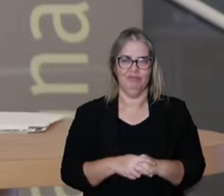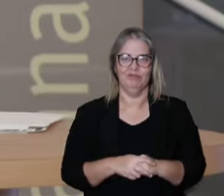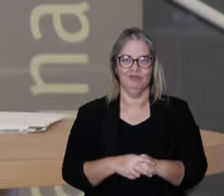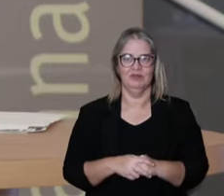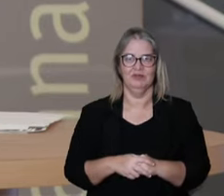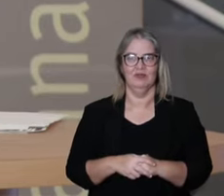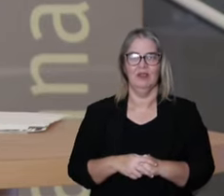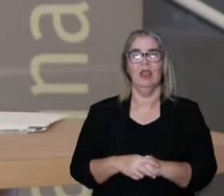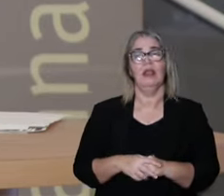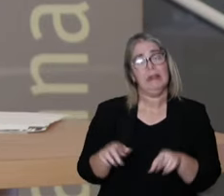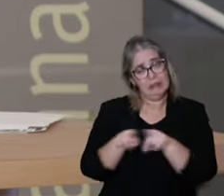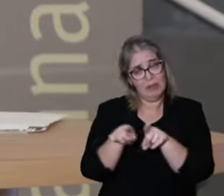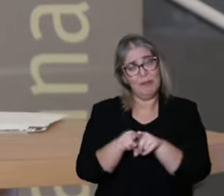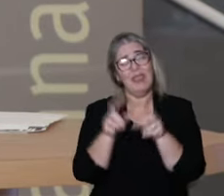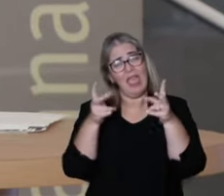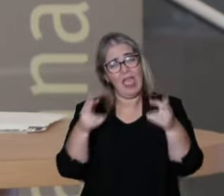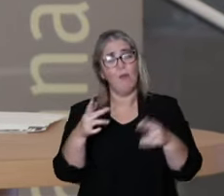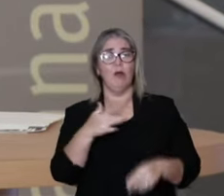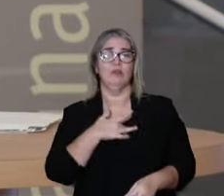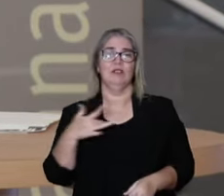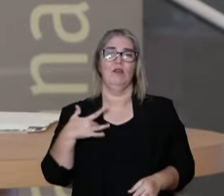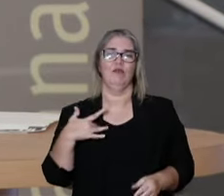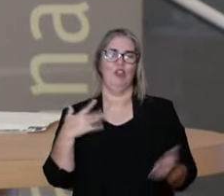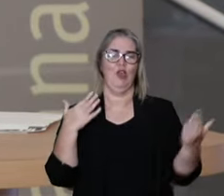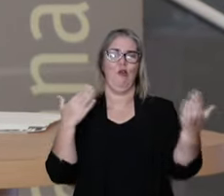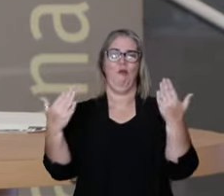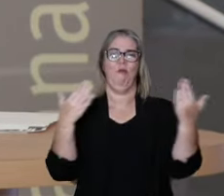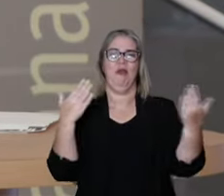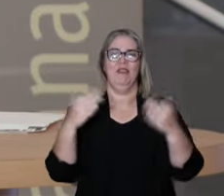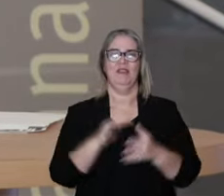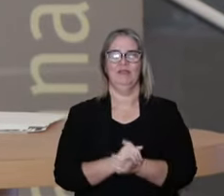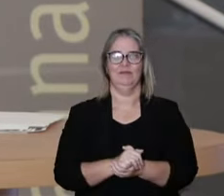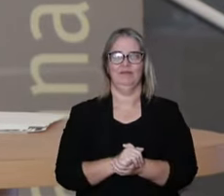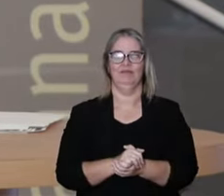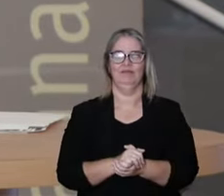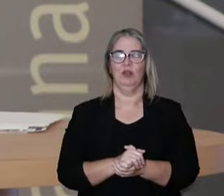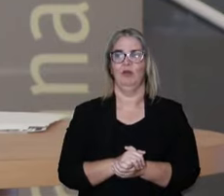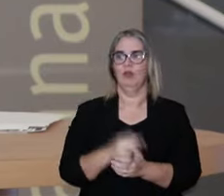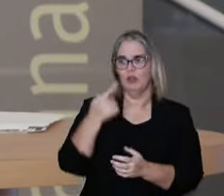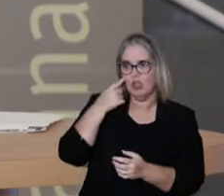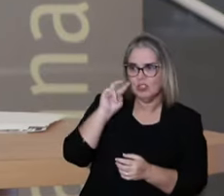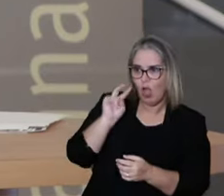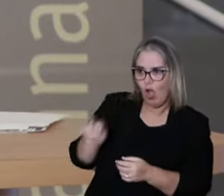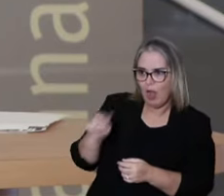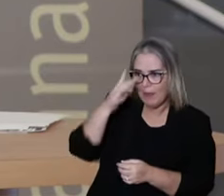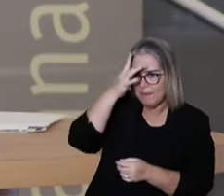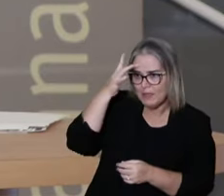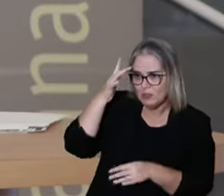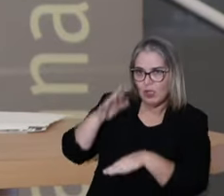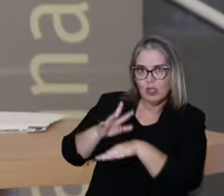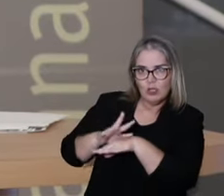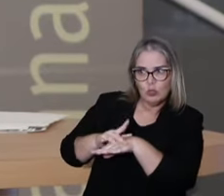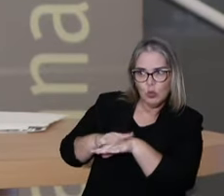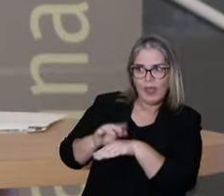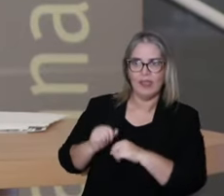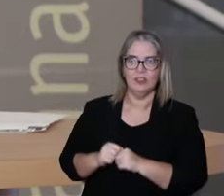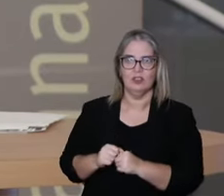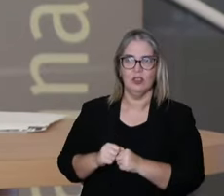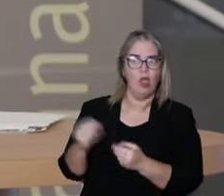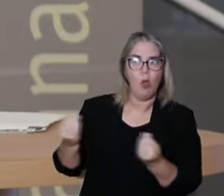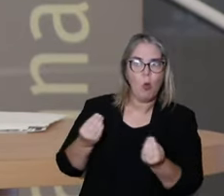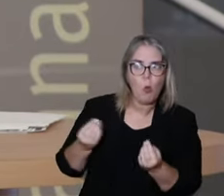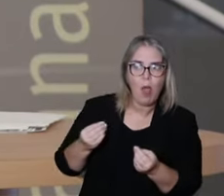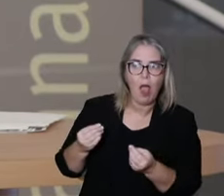the problem is that in health, a lot of the time, we get a person through the diagnosis. We